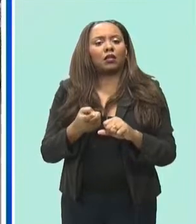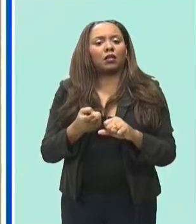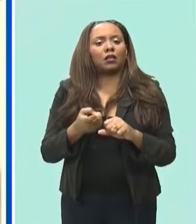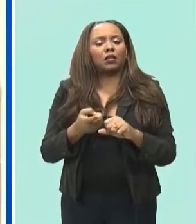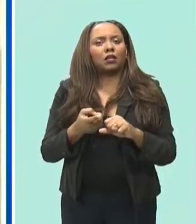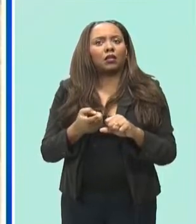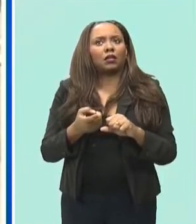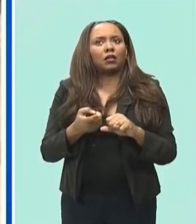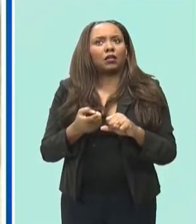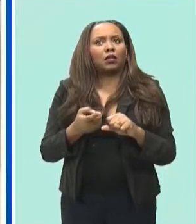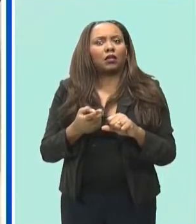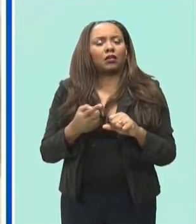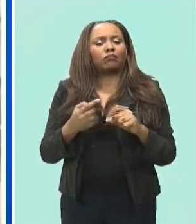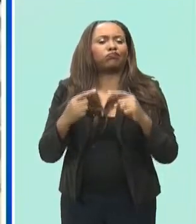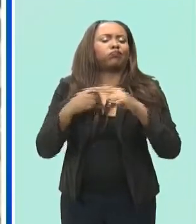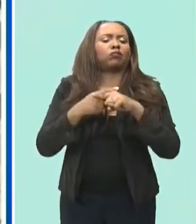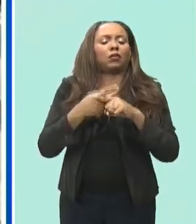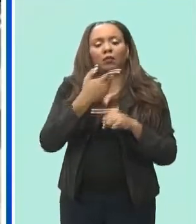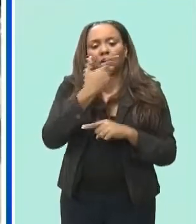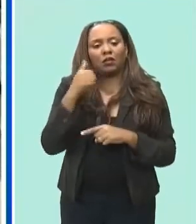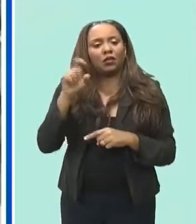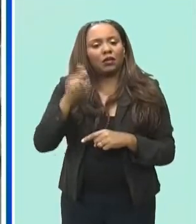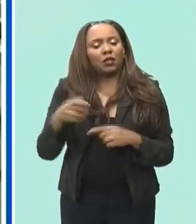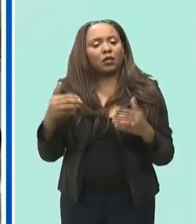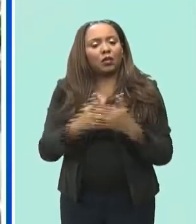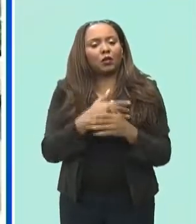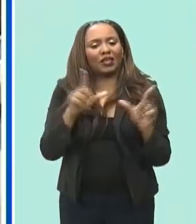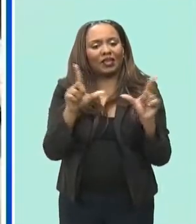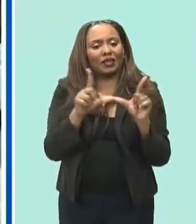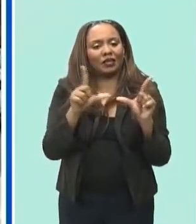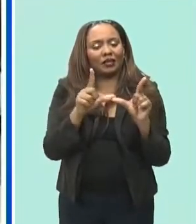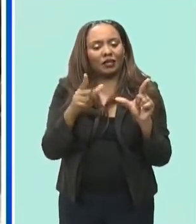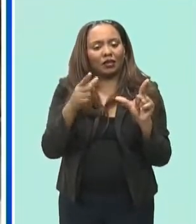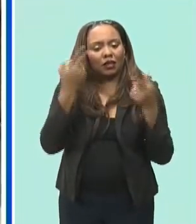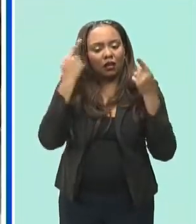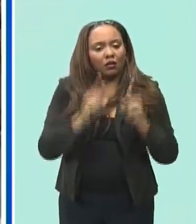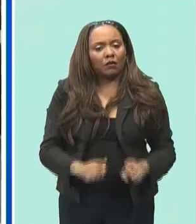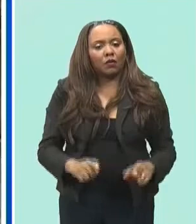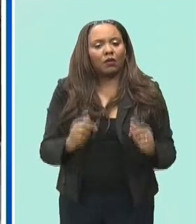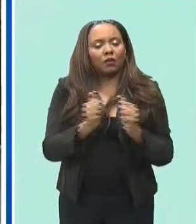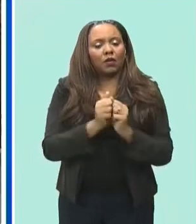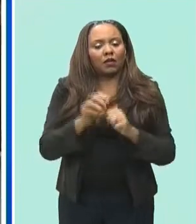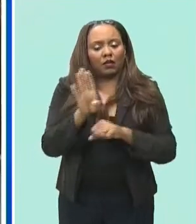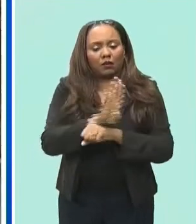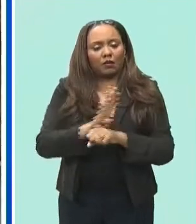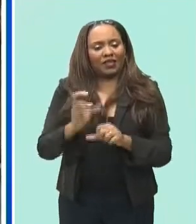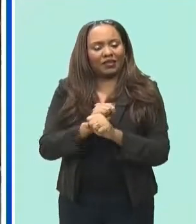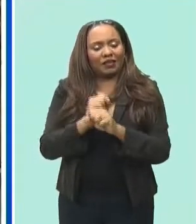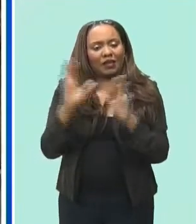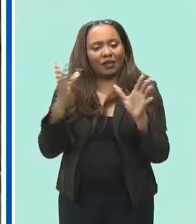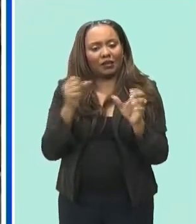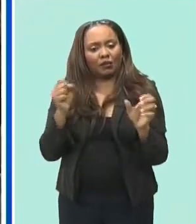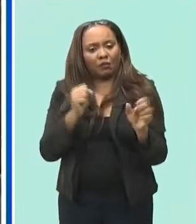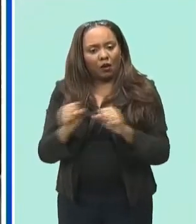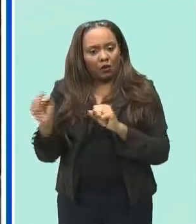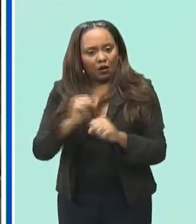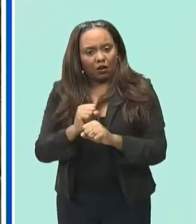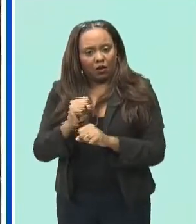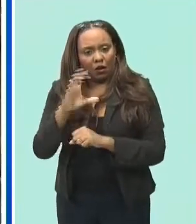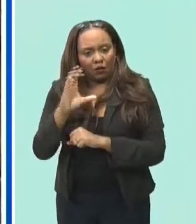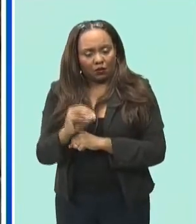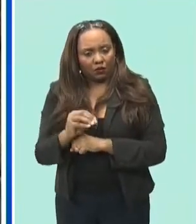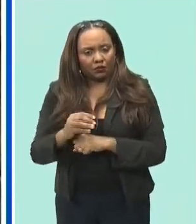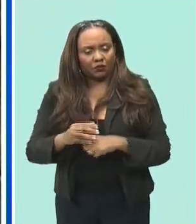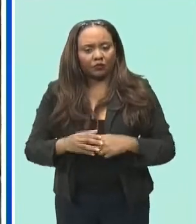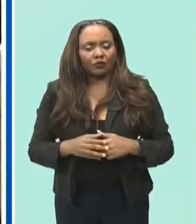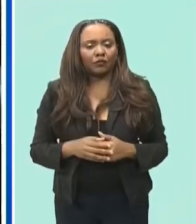to reach a new license agreement with the barbados light and power after months of negotiations they're not prepared